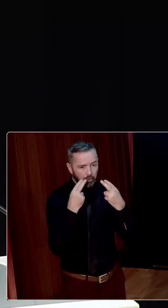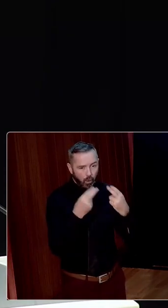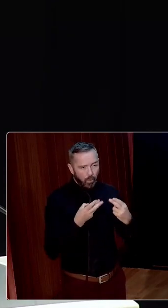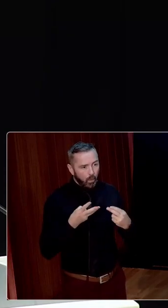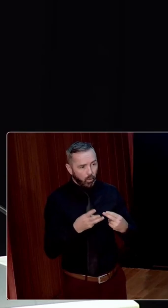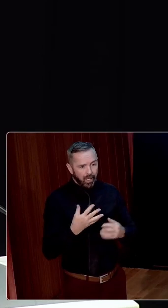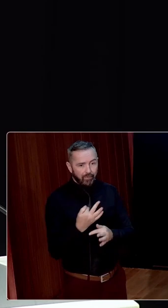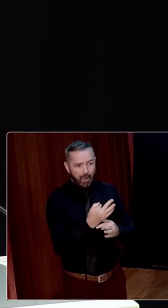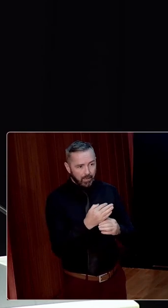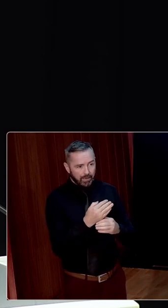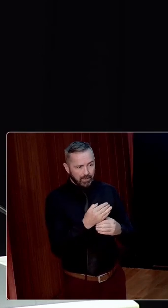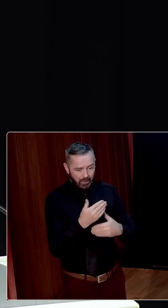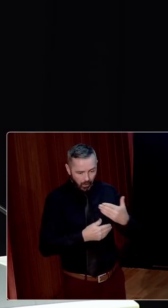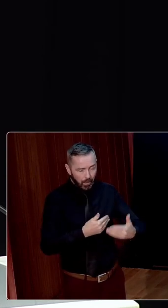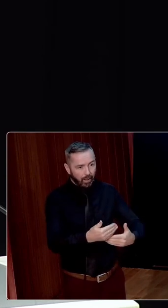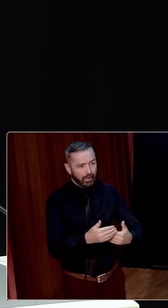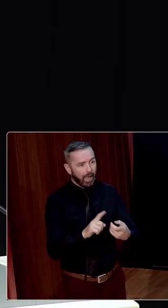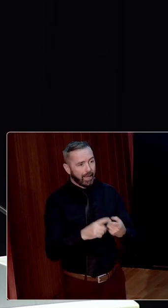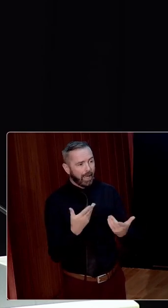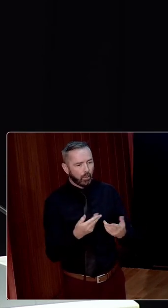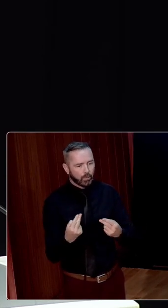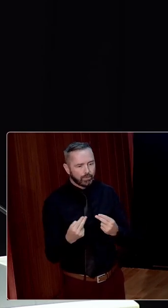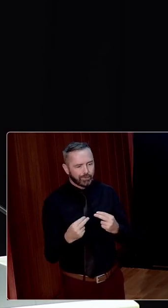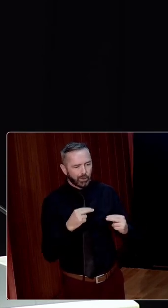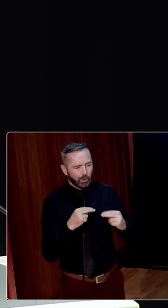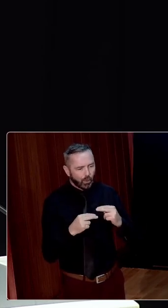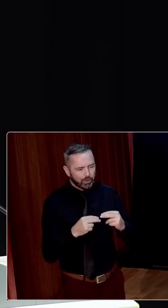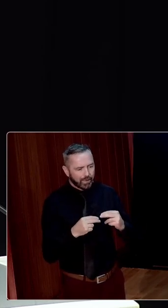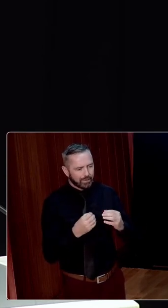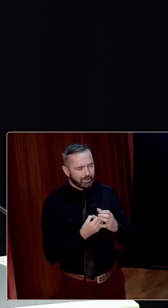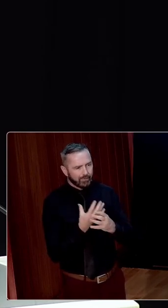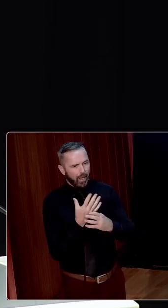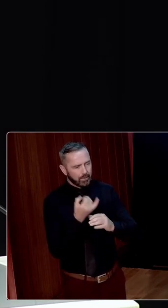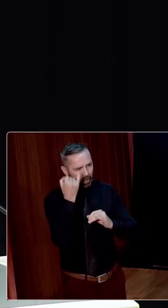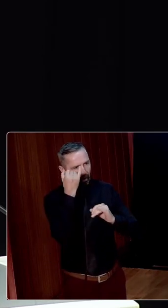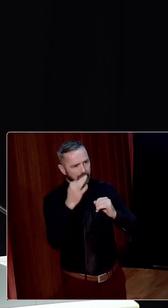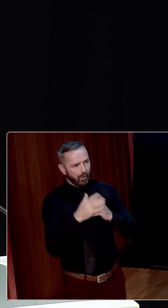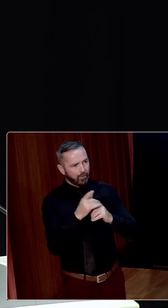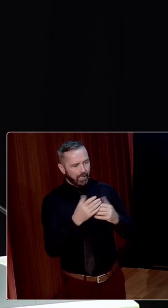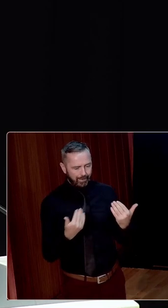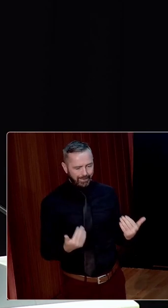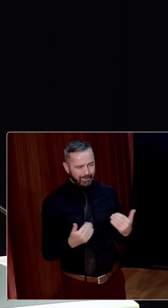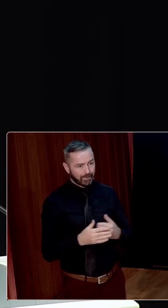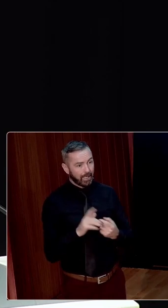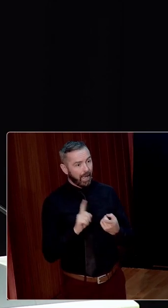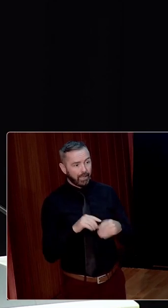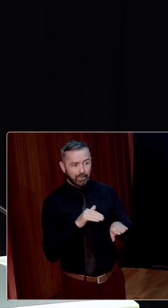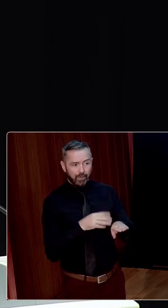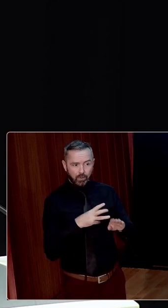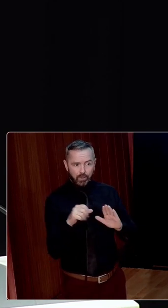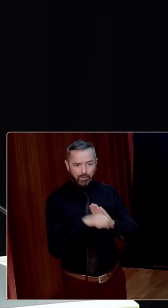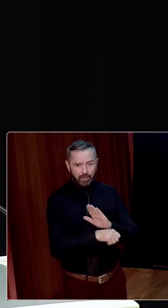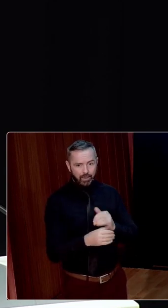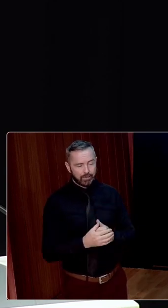got by, and the way they negotiated the ideology that framed their existence, and the deadly consequences when